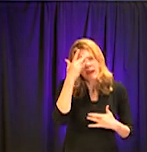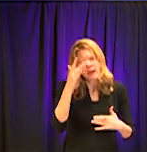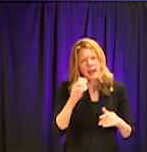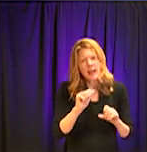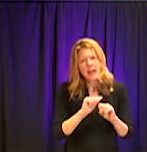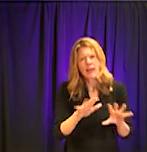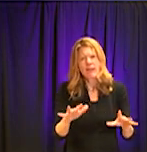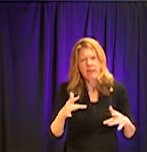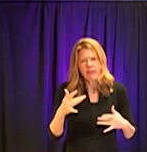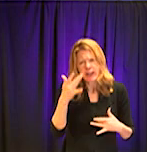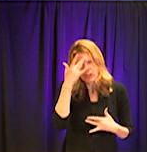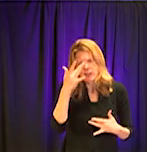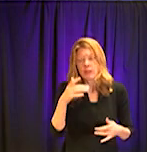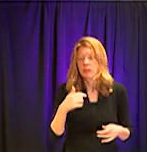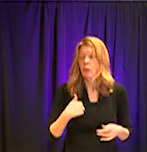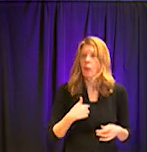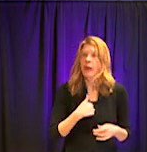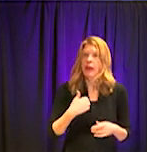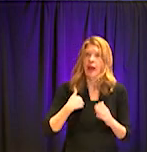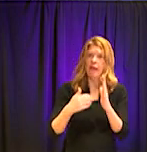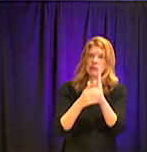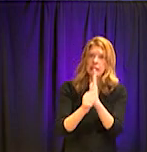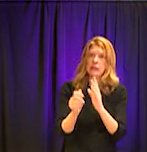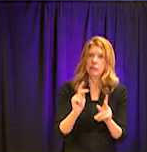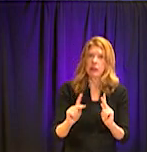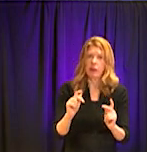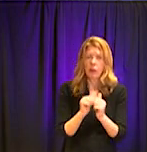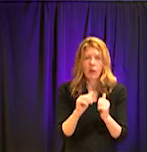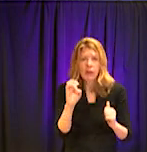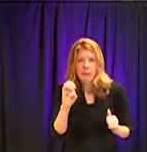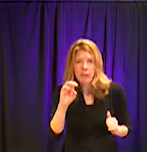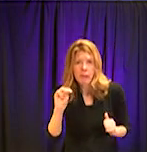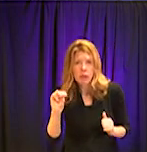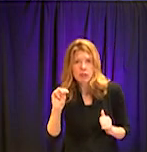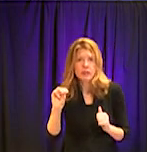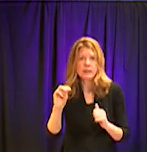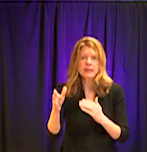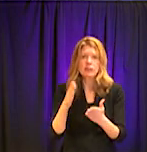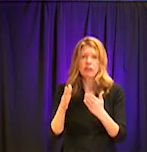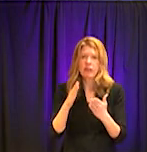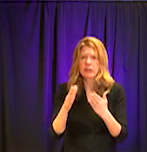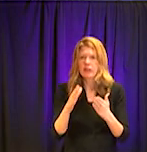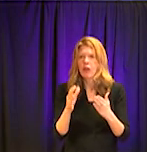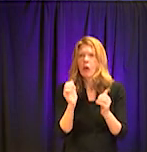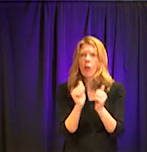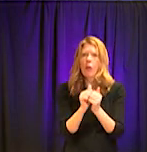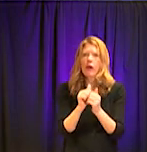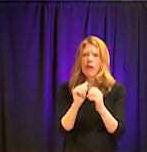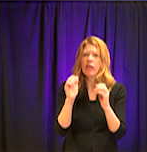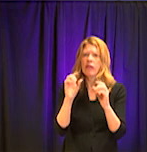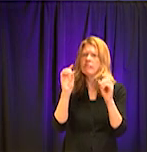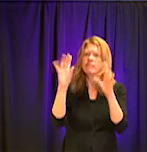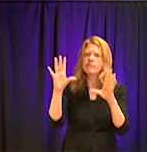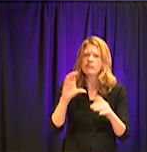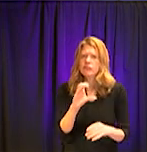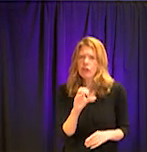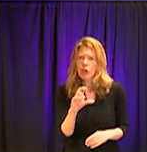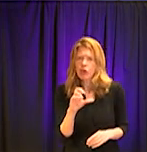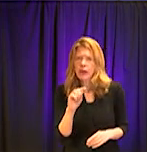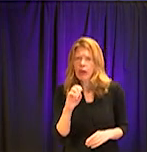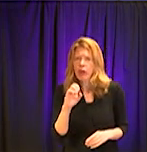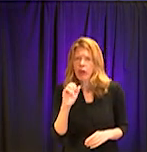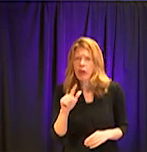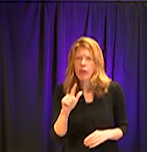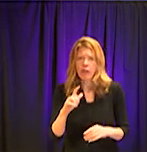in emergency services, hospital medicine, critical care, anesthesia, um, in,